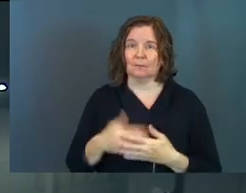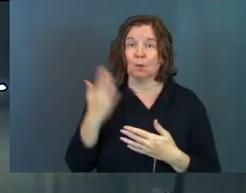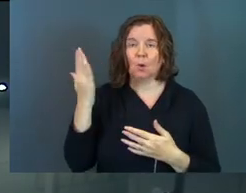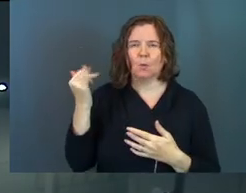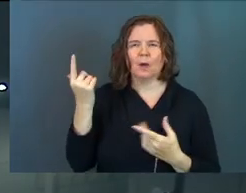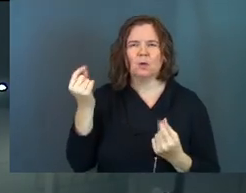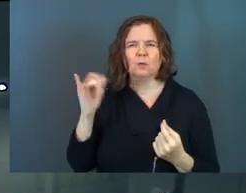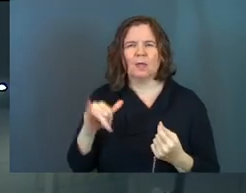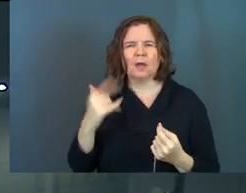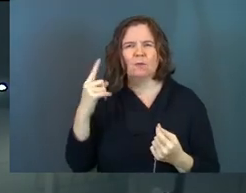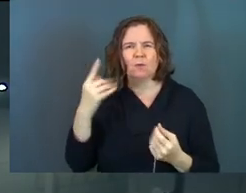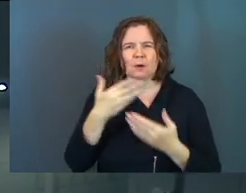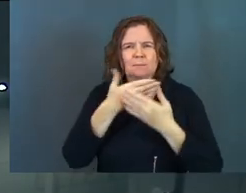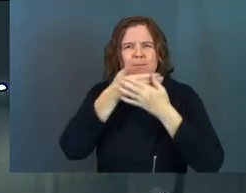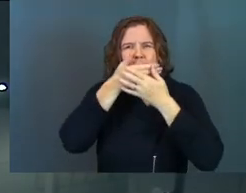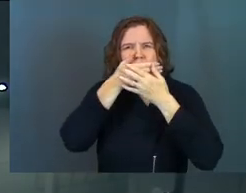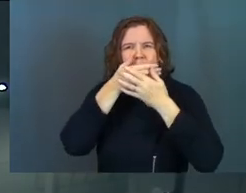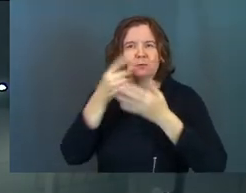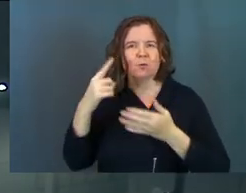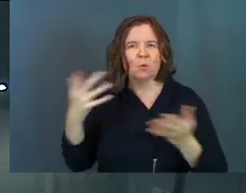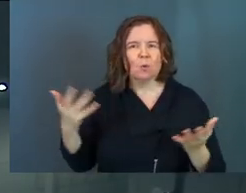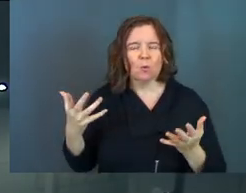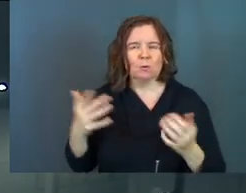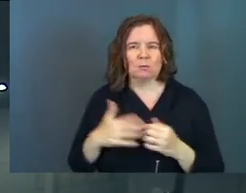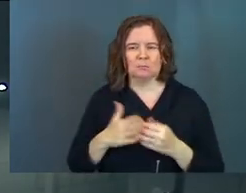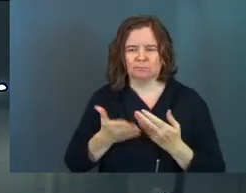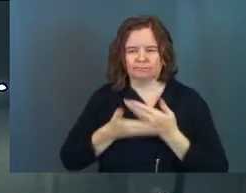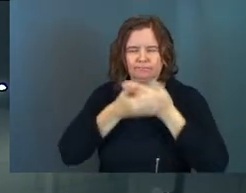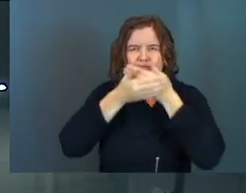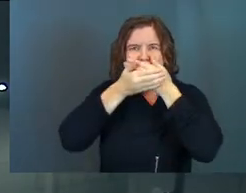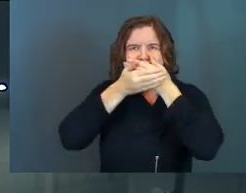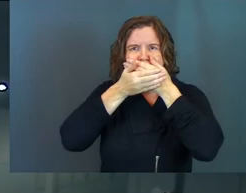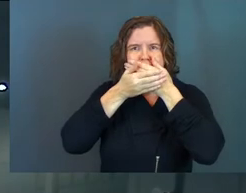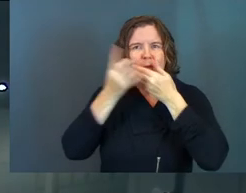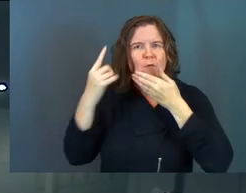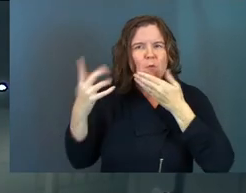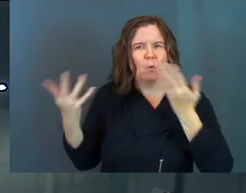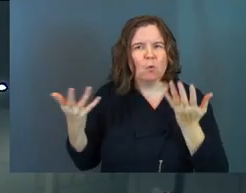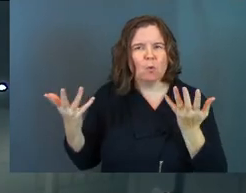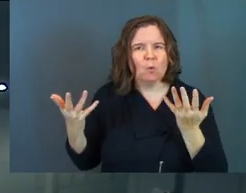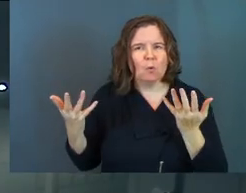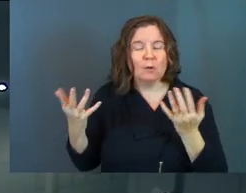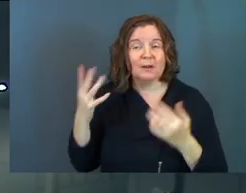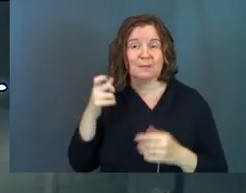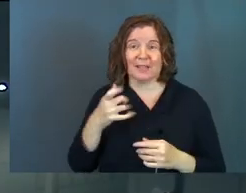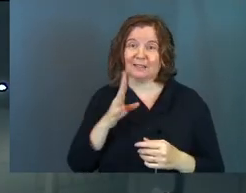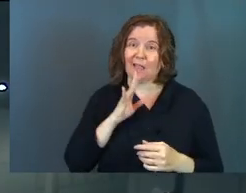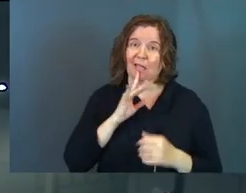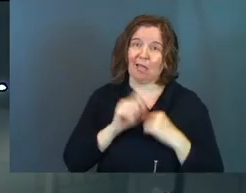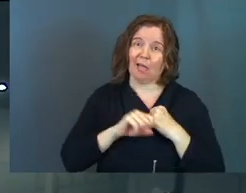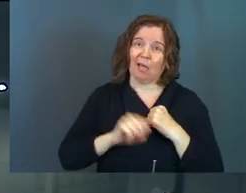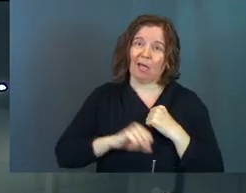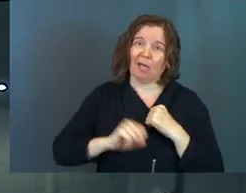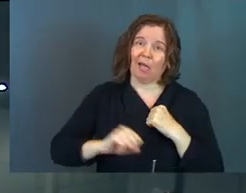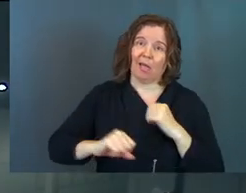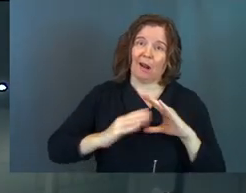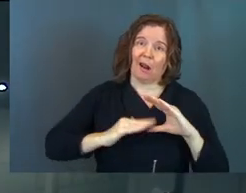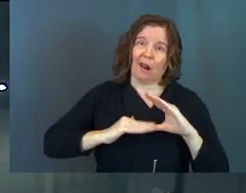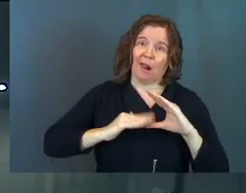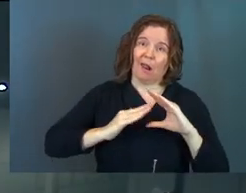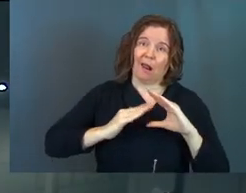why would you do that why would you place your hands over your mouth because you've been talking too much